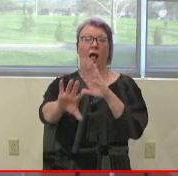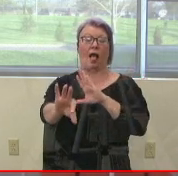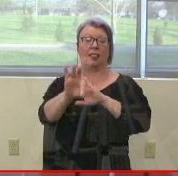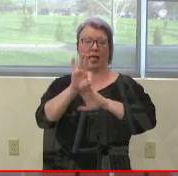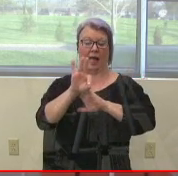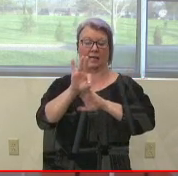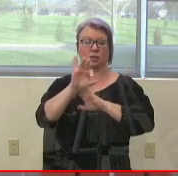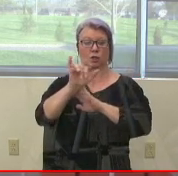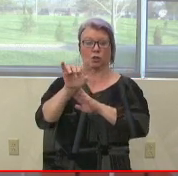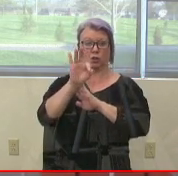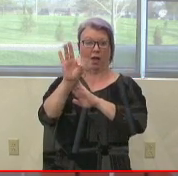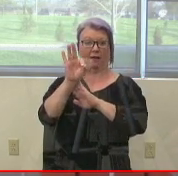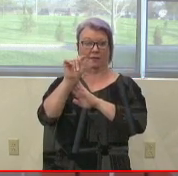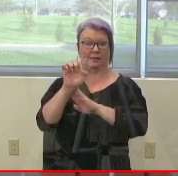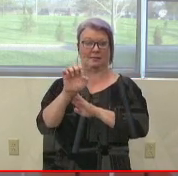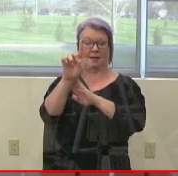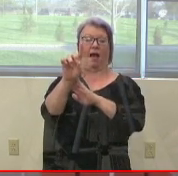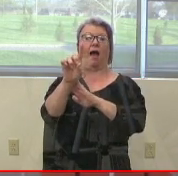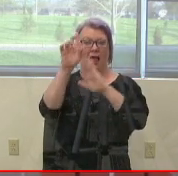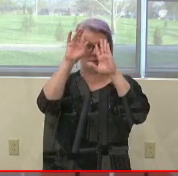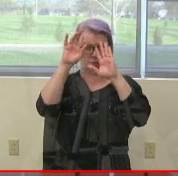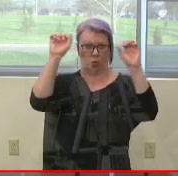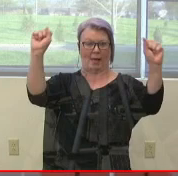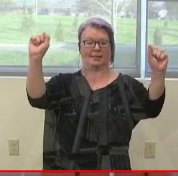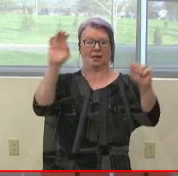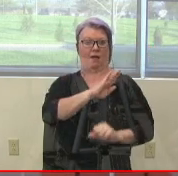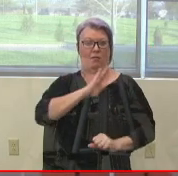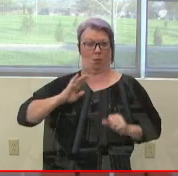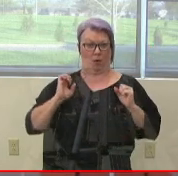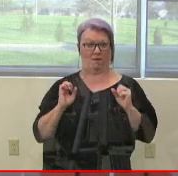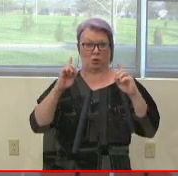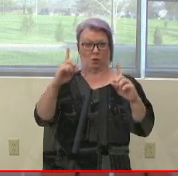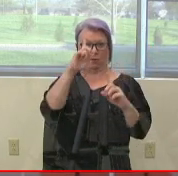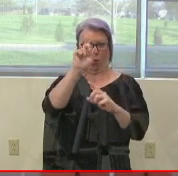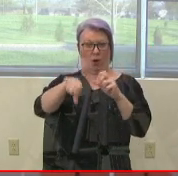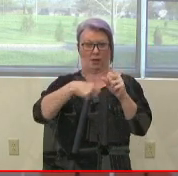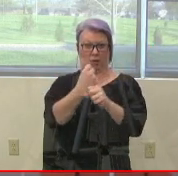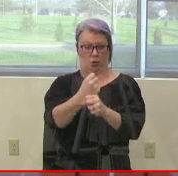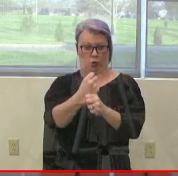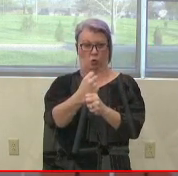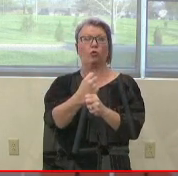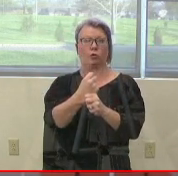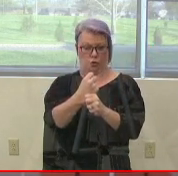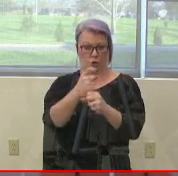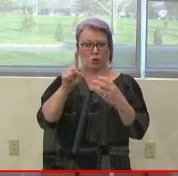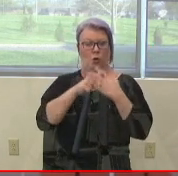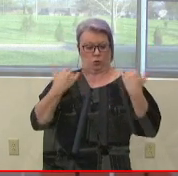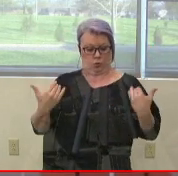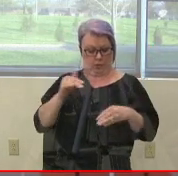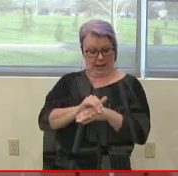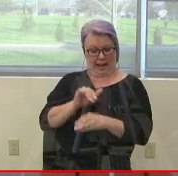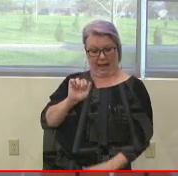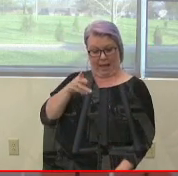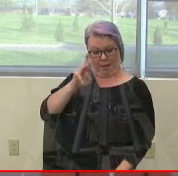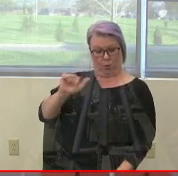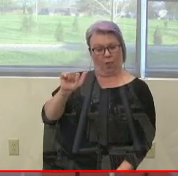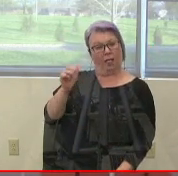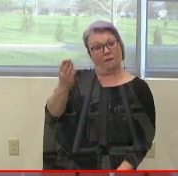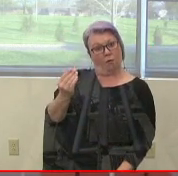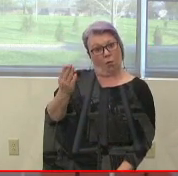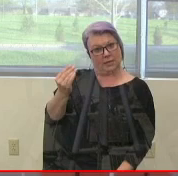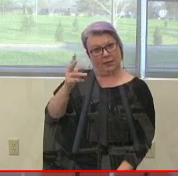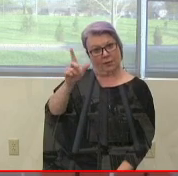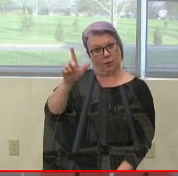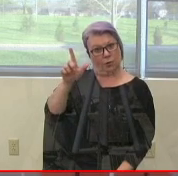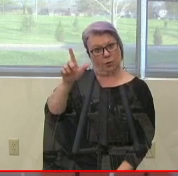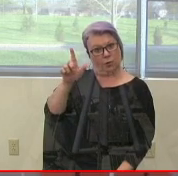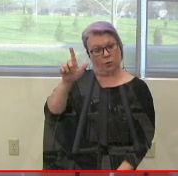as president of the Parkway Board of Education for a one-year term, convincing tonight, April 14, 2001, and ending April